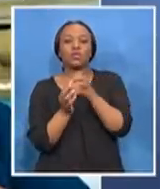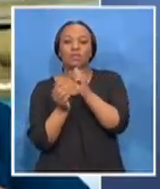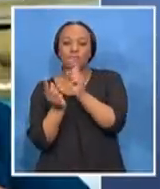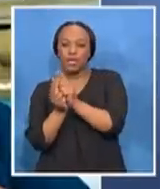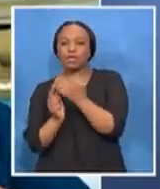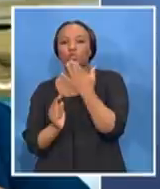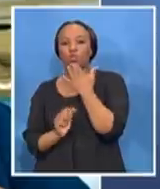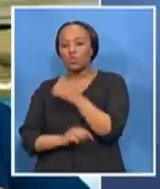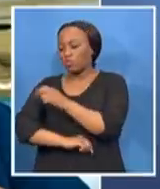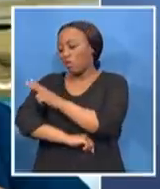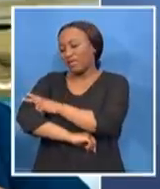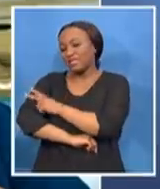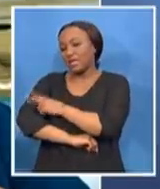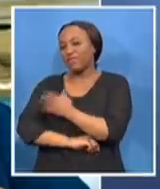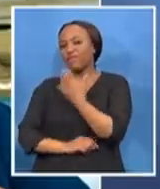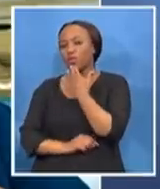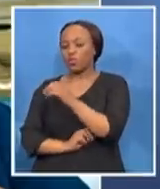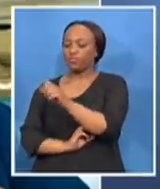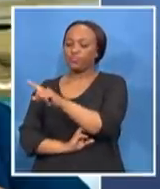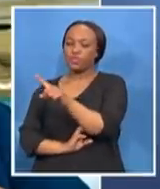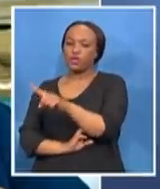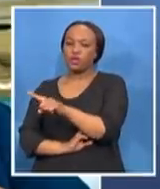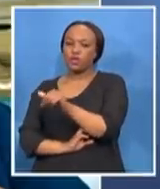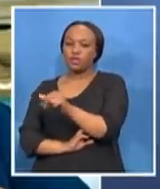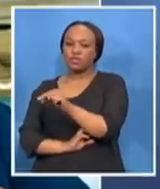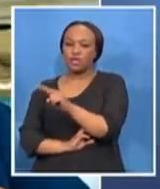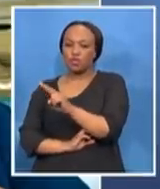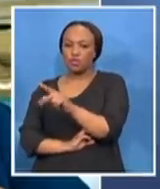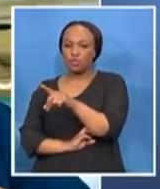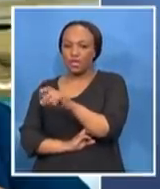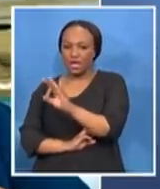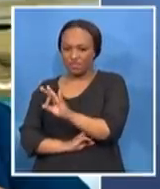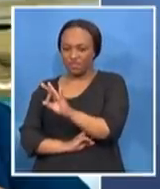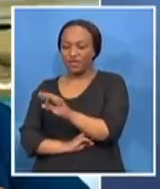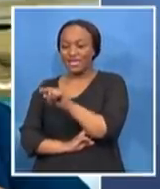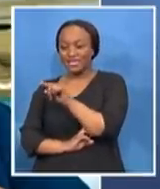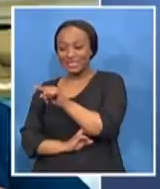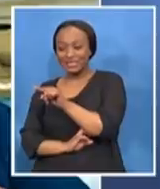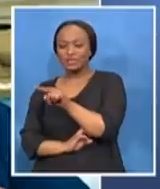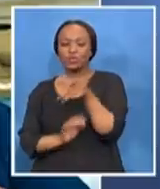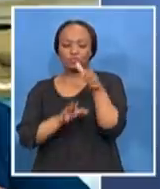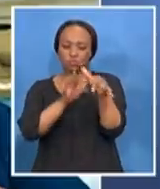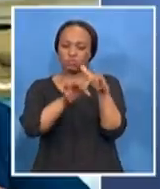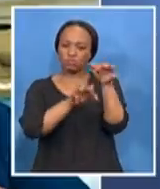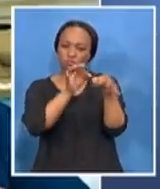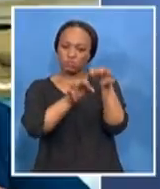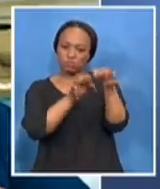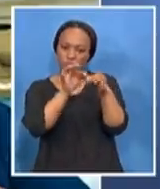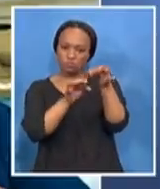-PF officials will present to them the situation or their observations